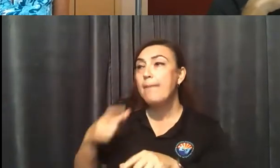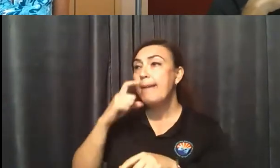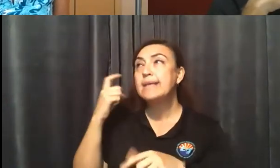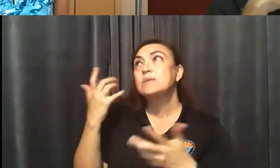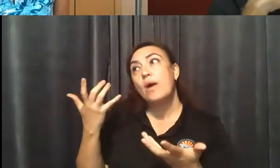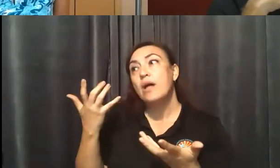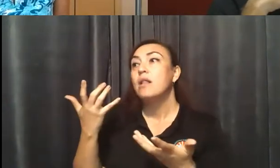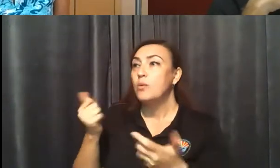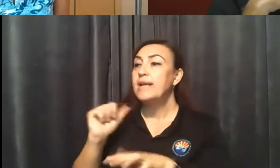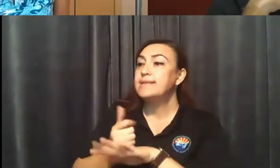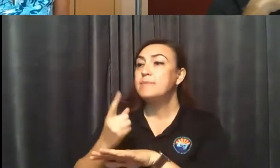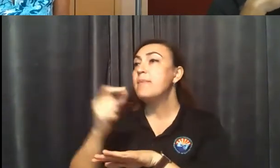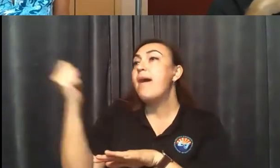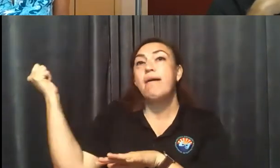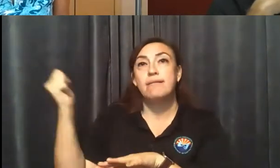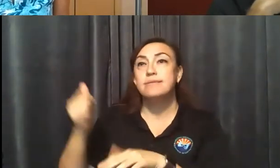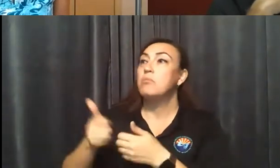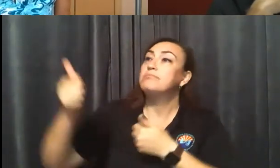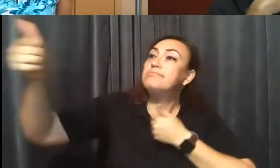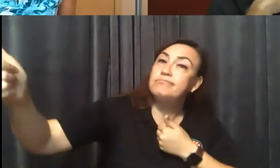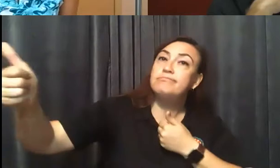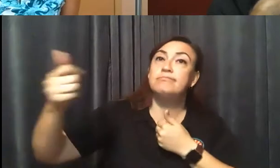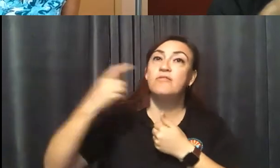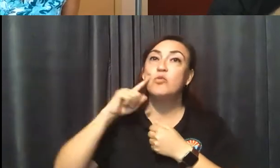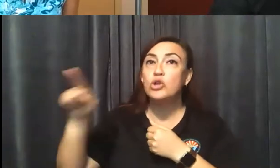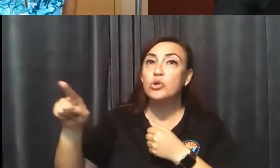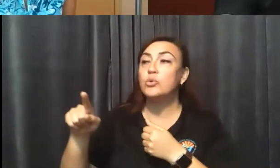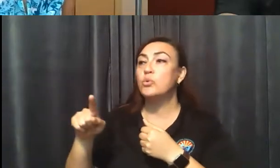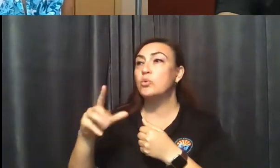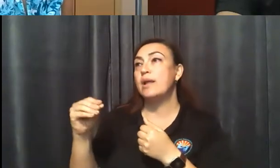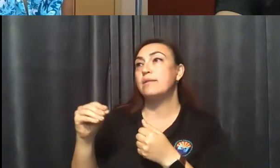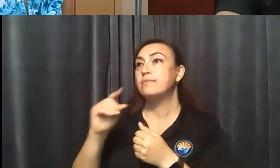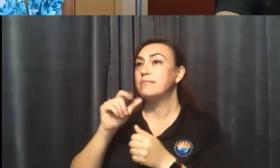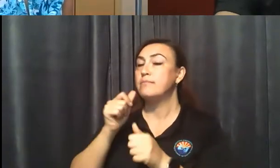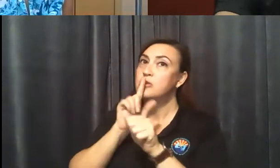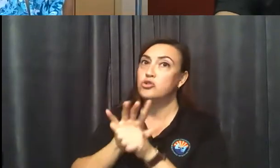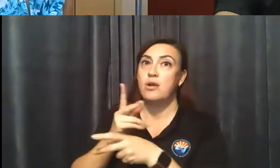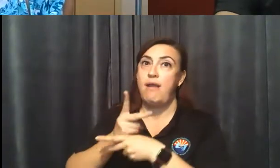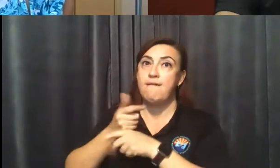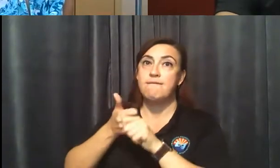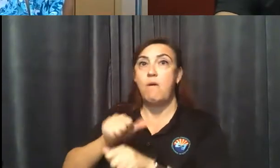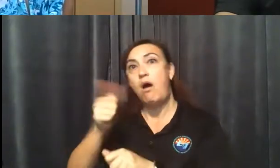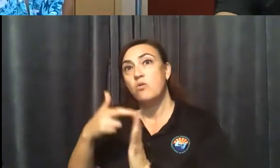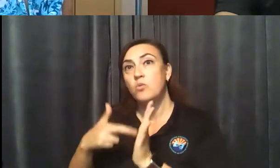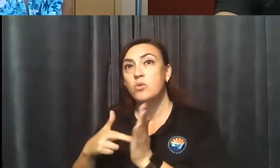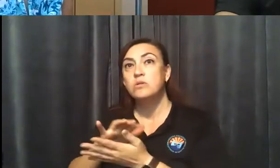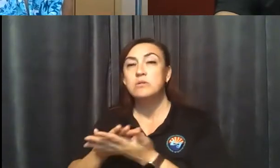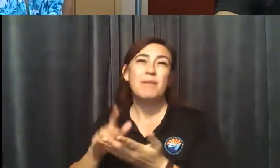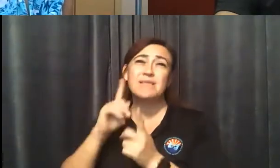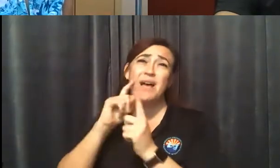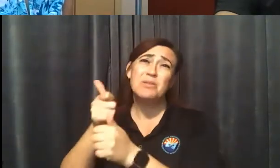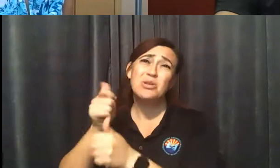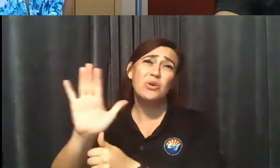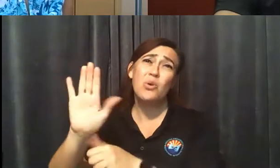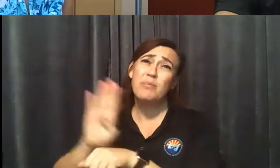that they understand the other rules and uphold them. And that's up to you as a business. We won't be coming in and trying to enforce